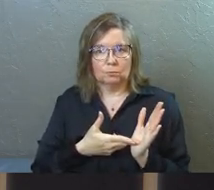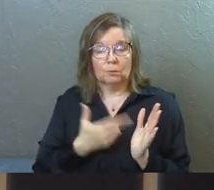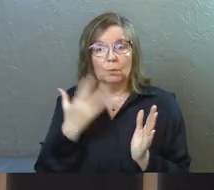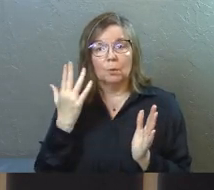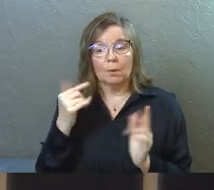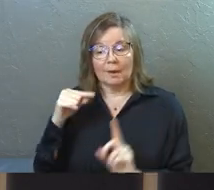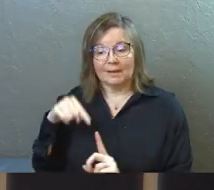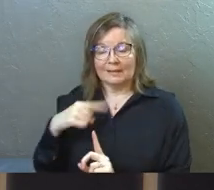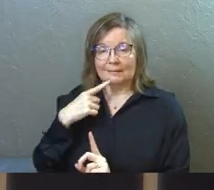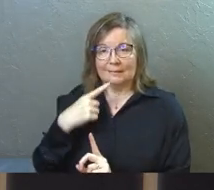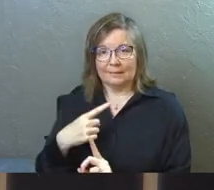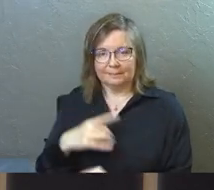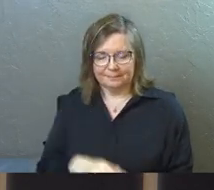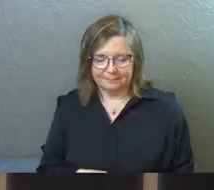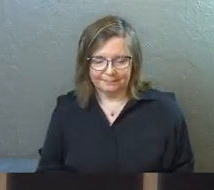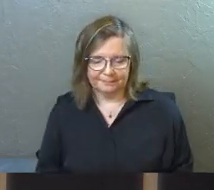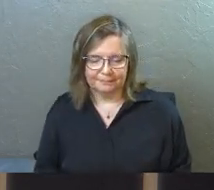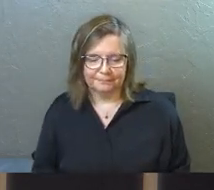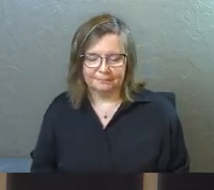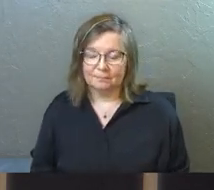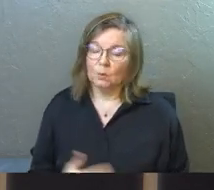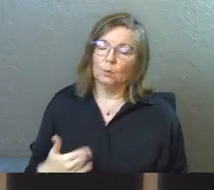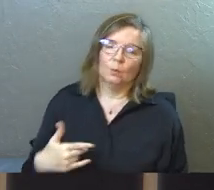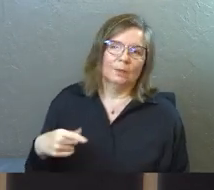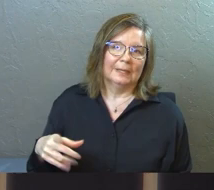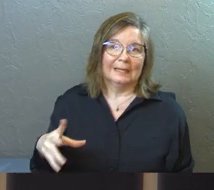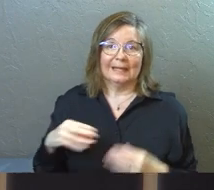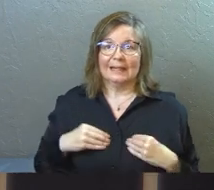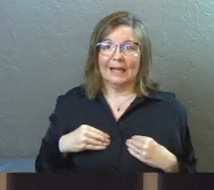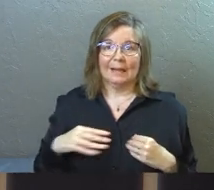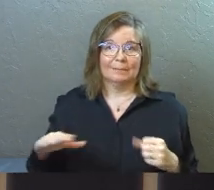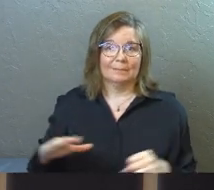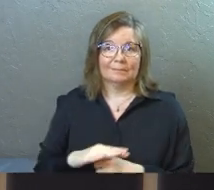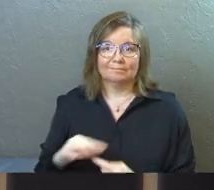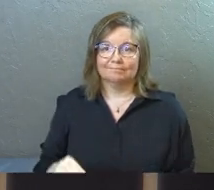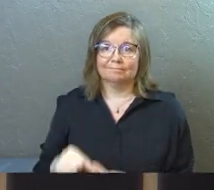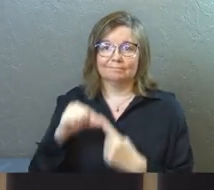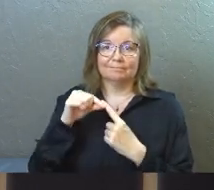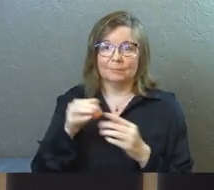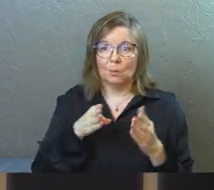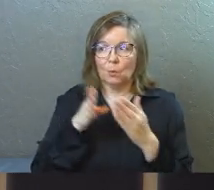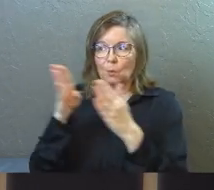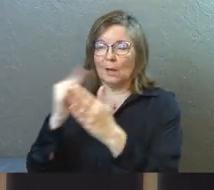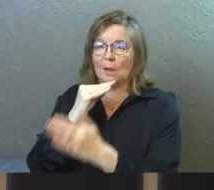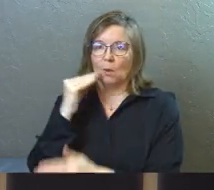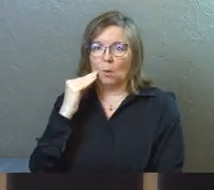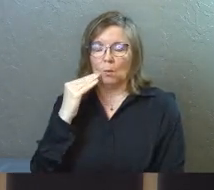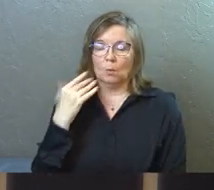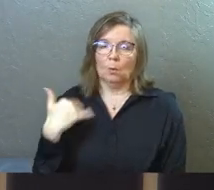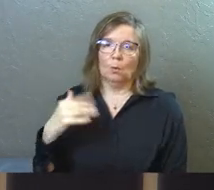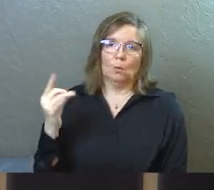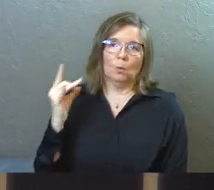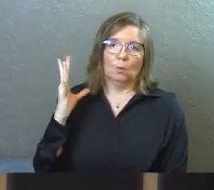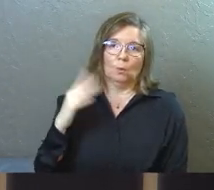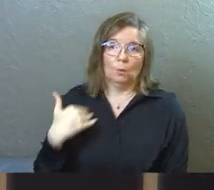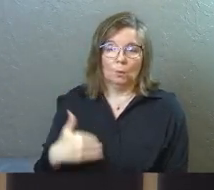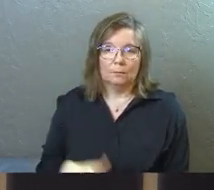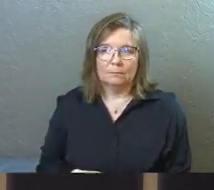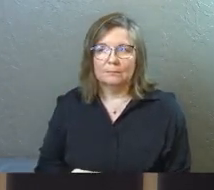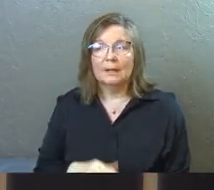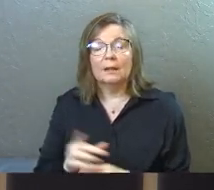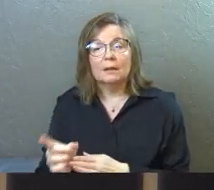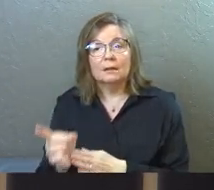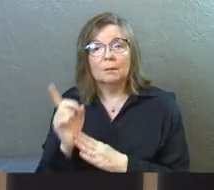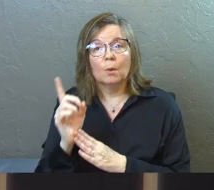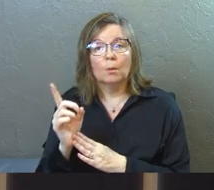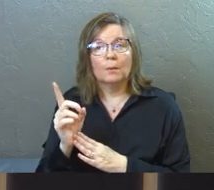Because he said it, there's, gosh, he claimed to be the total exclusive pathway home. How dare he? This